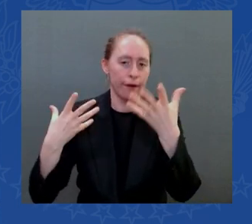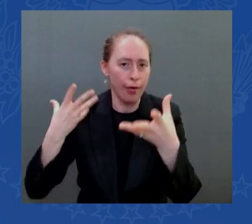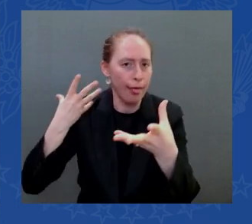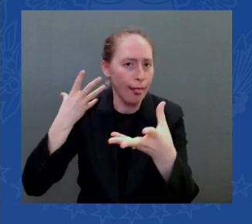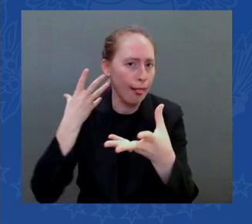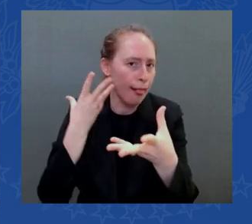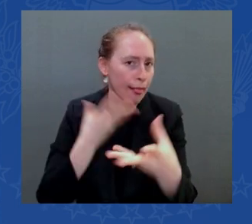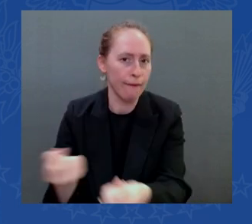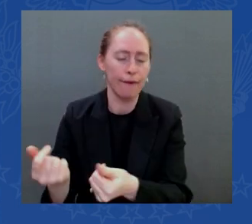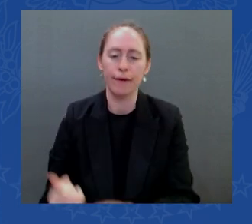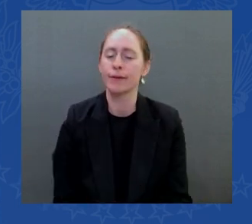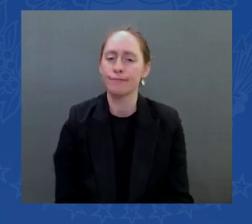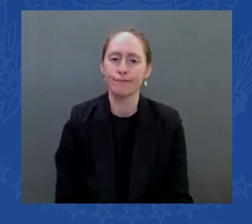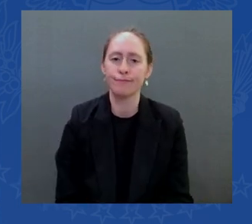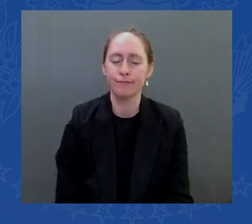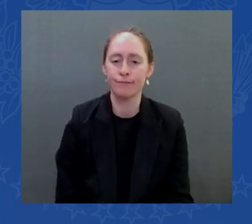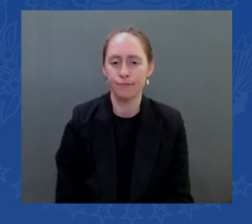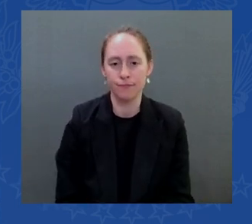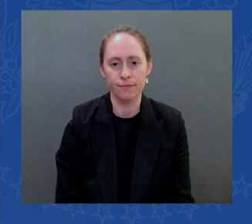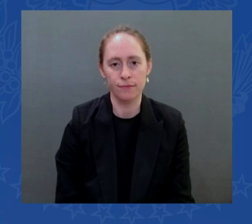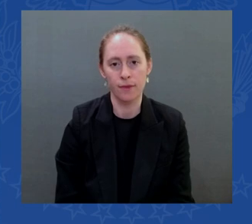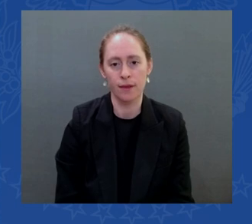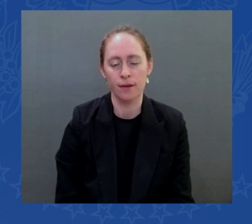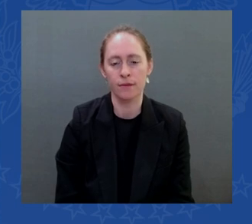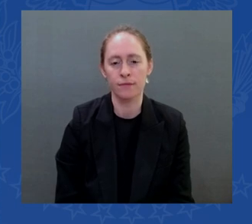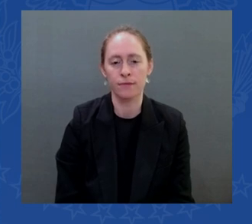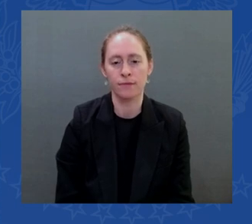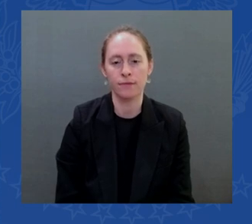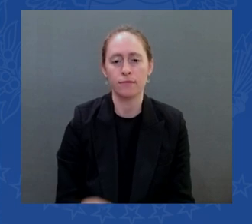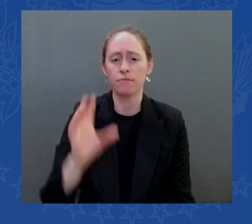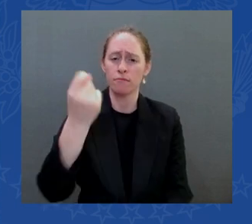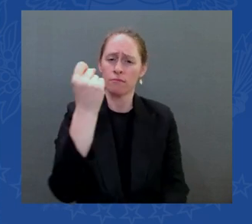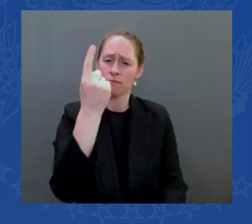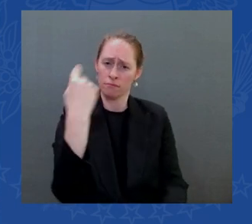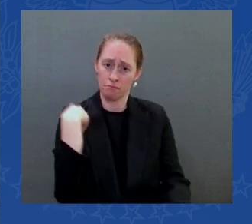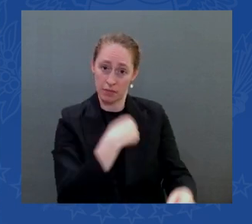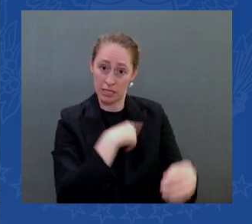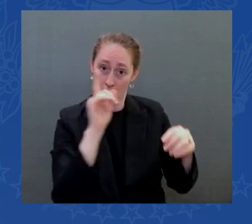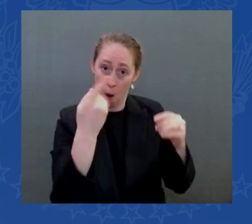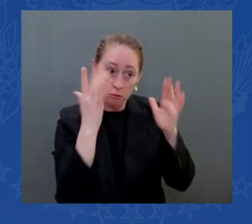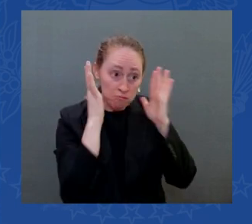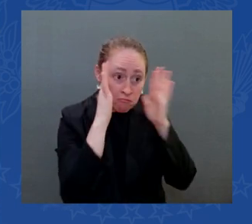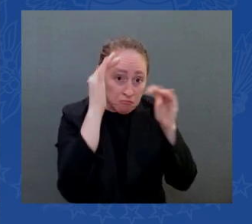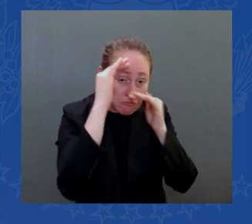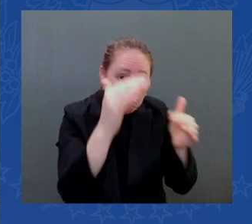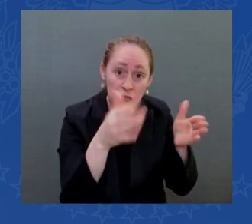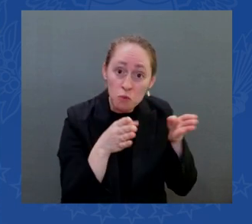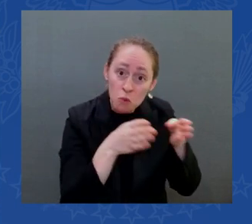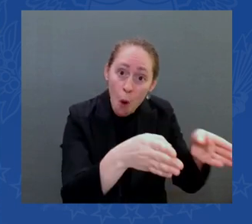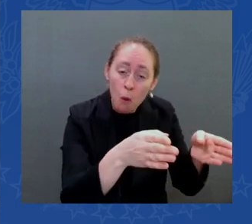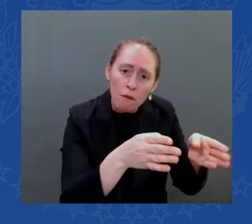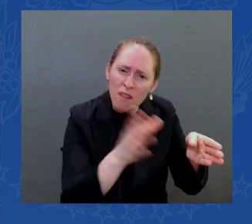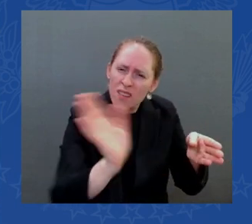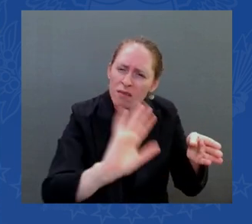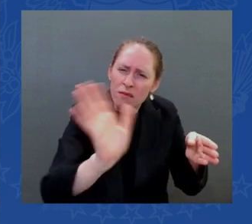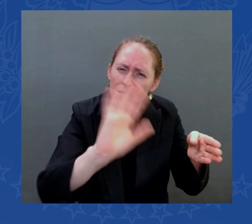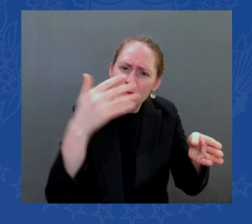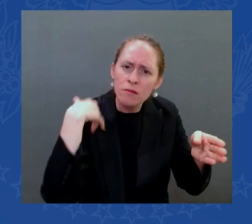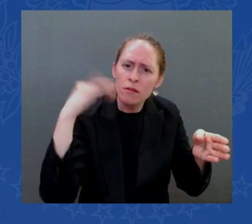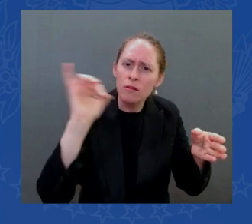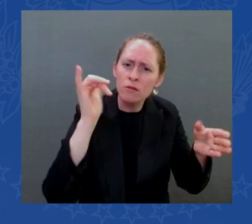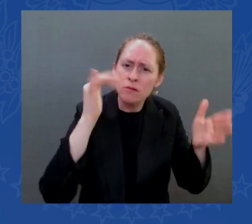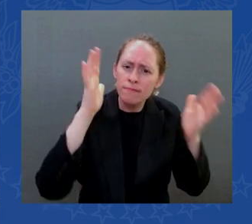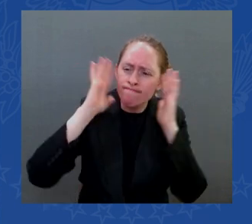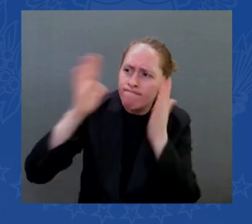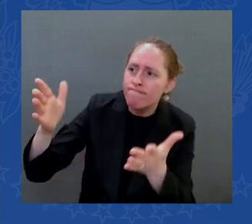to replace the 100 percent all 100 percent of lead water pipes and service lines going into our